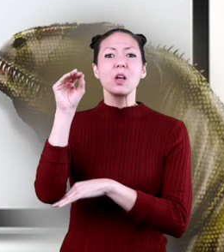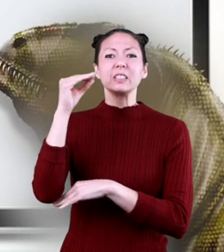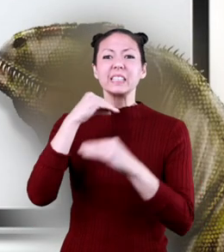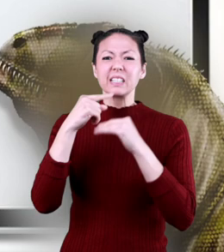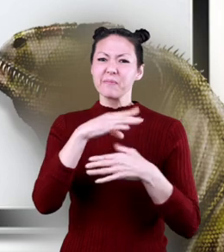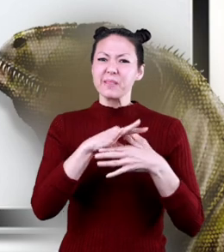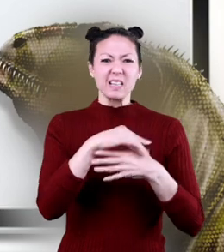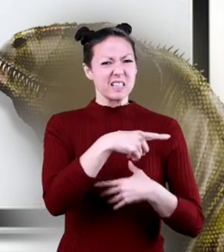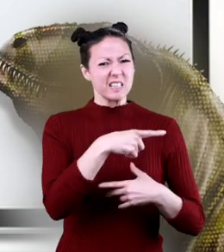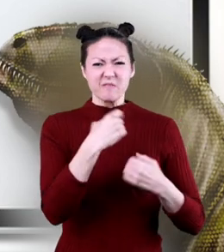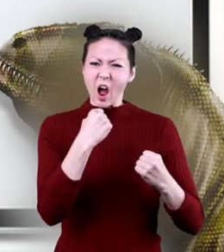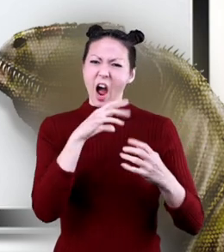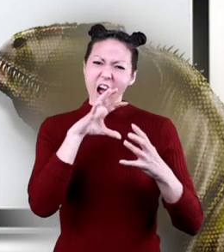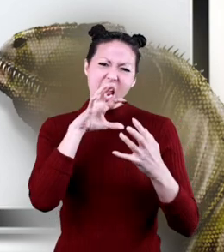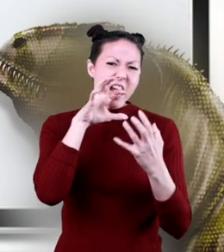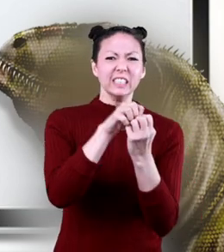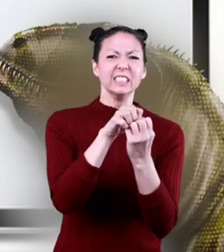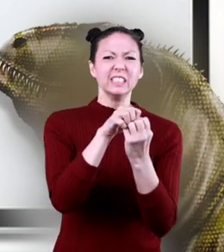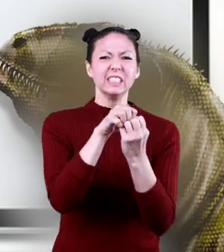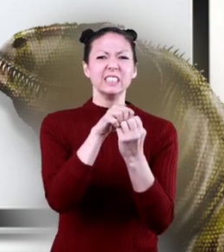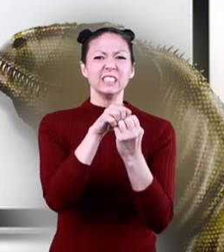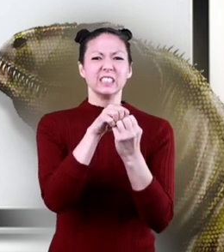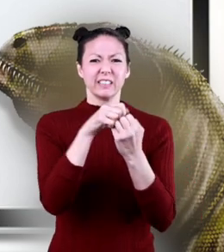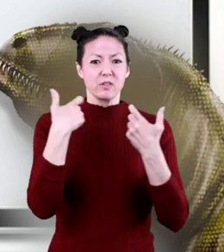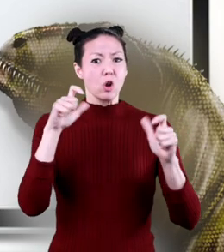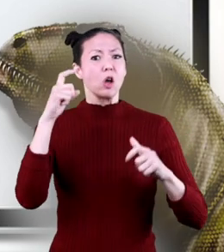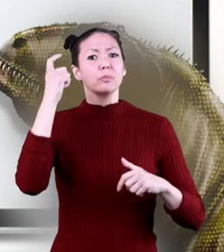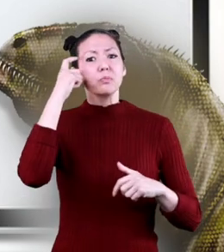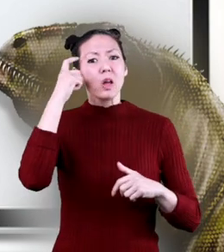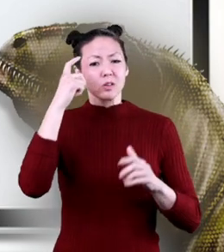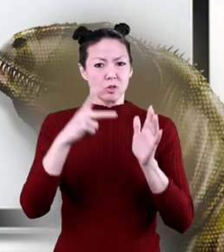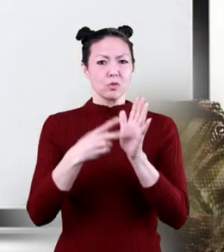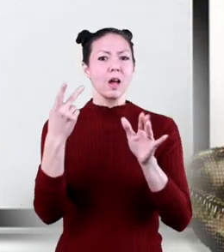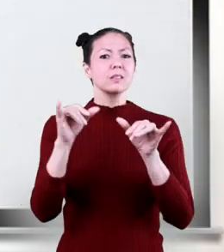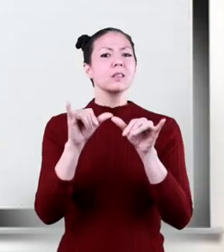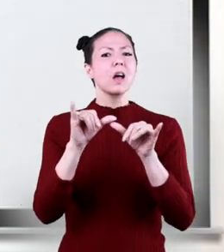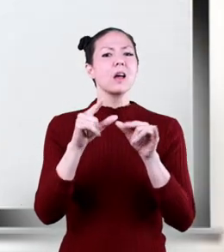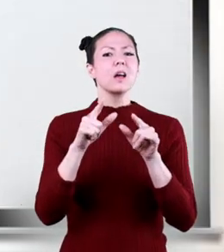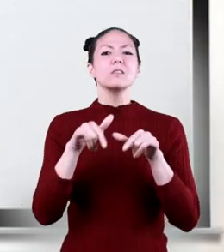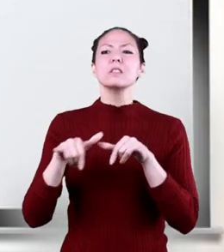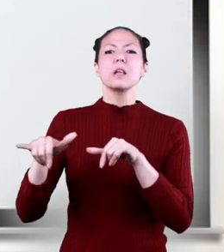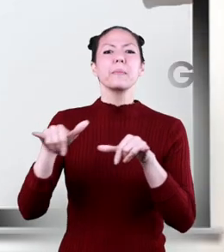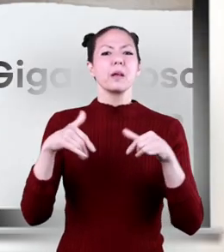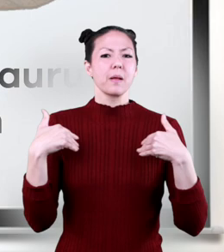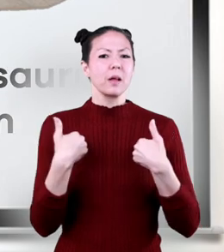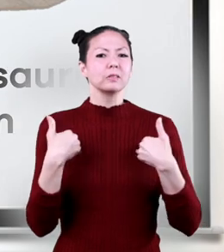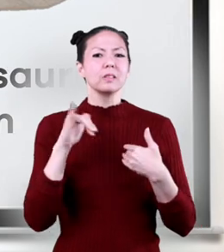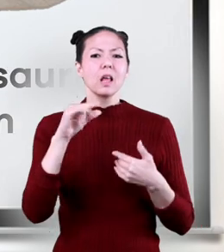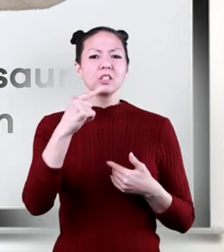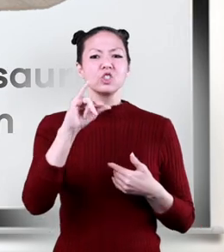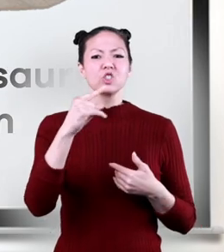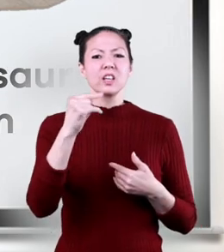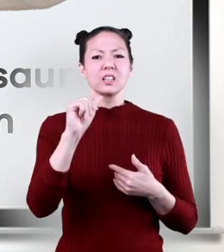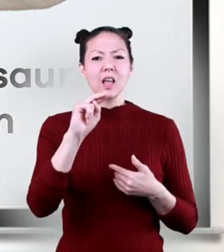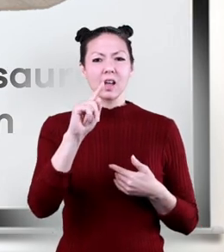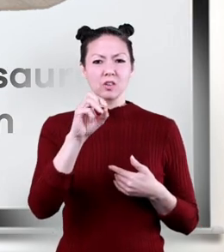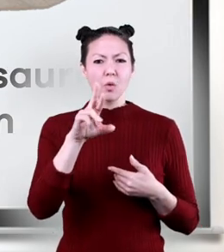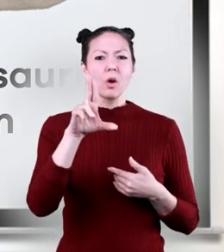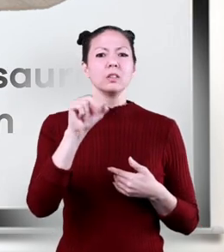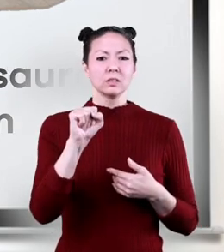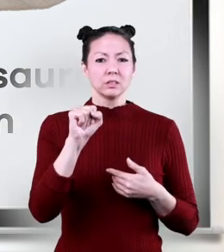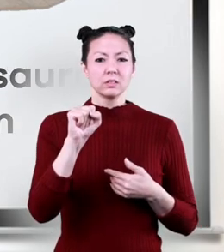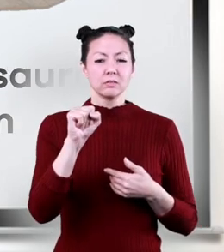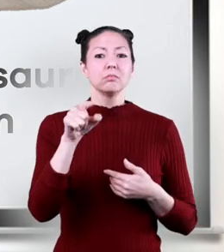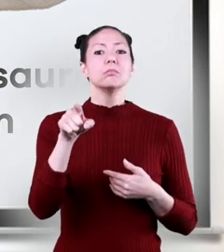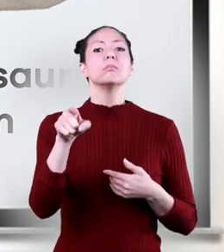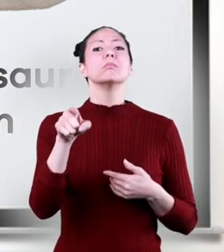dinosaurs, the T-Rex had an exceptionally large brain, about twice the size of similar animals like the Gigantosaurus.